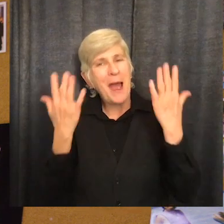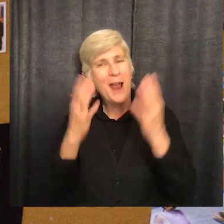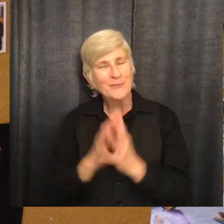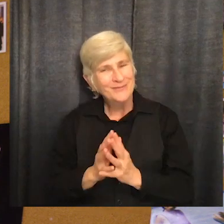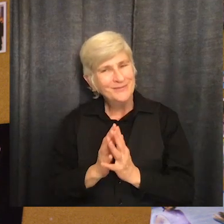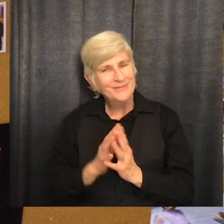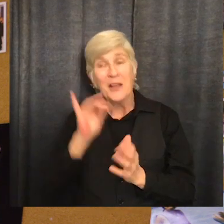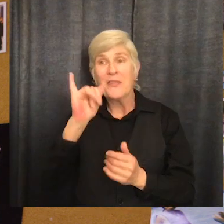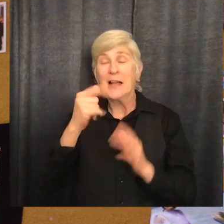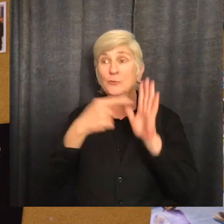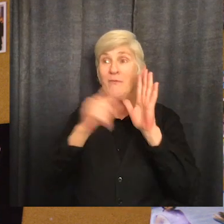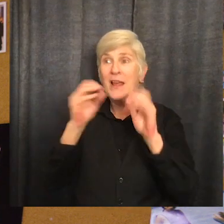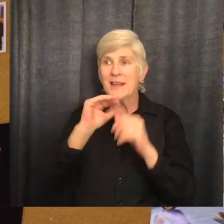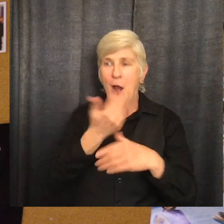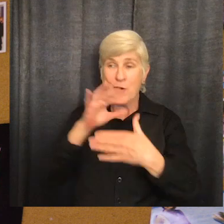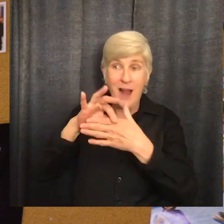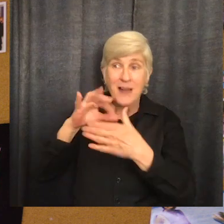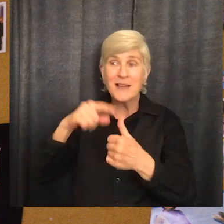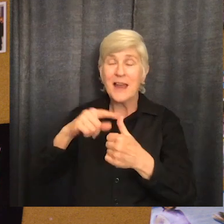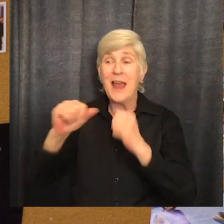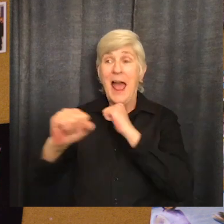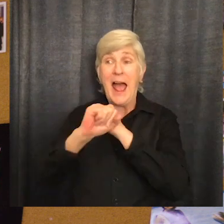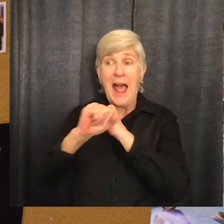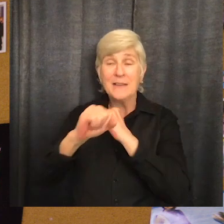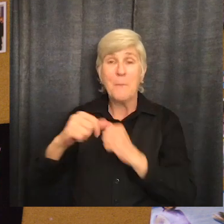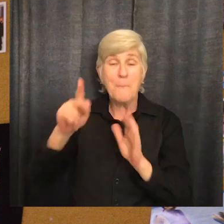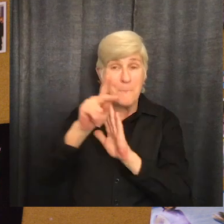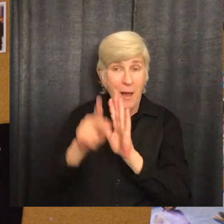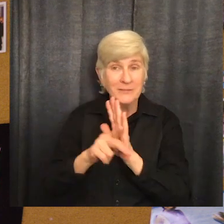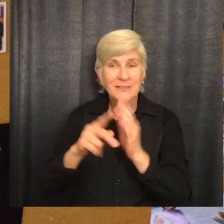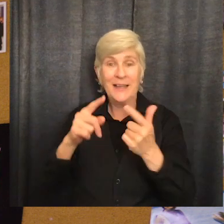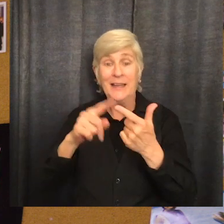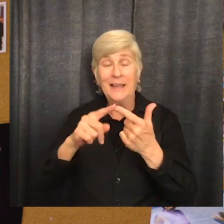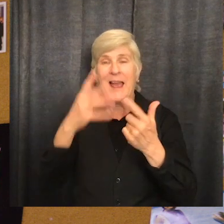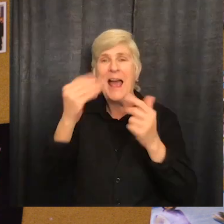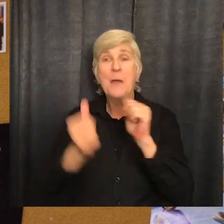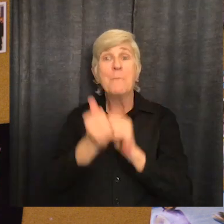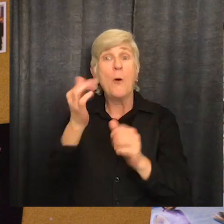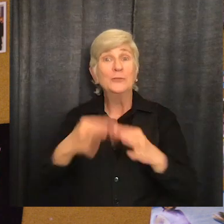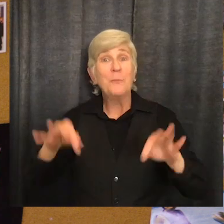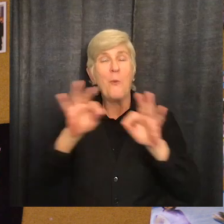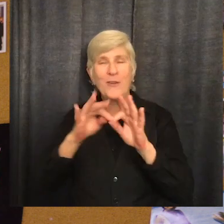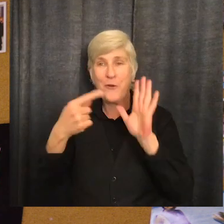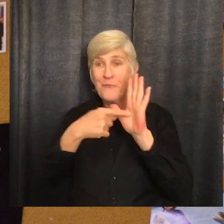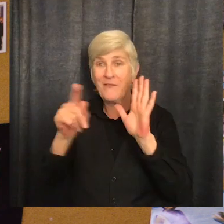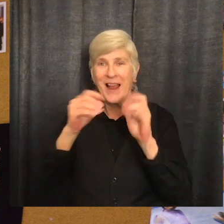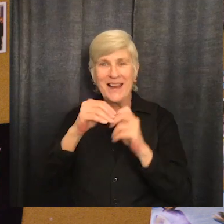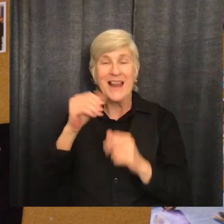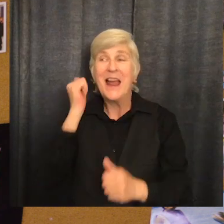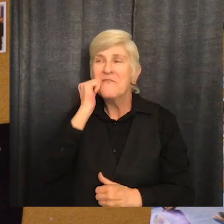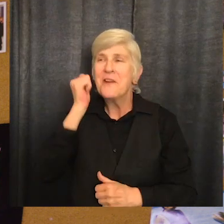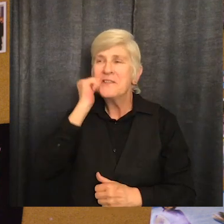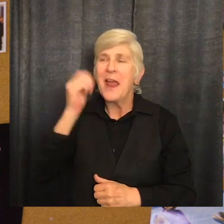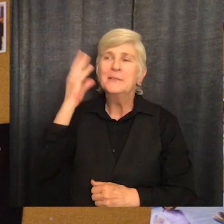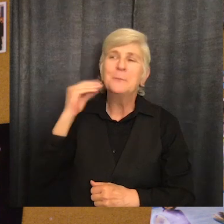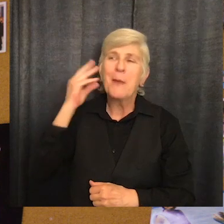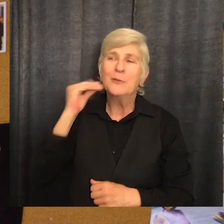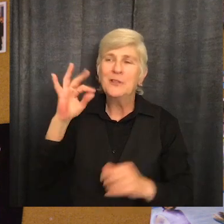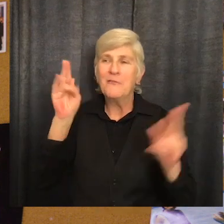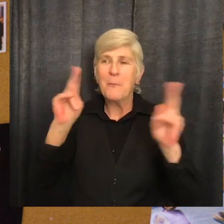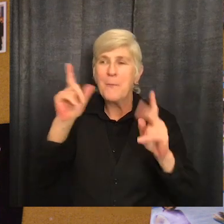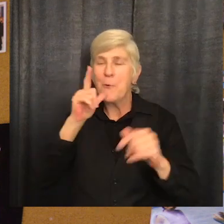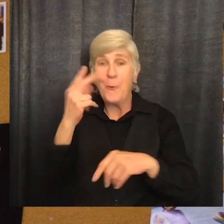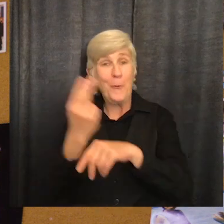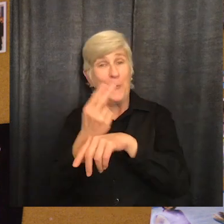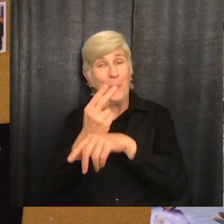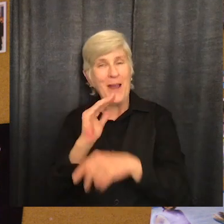That's reflected in our content, in our ad policies, and most importantly, it's reflected in the day-to-day experiences of the